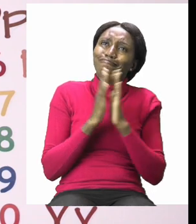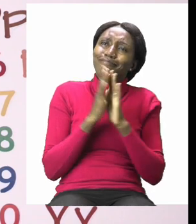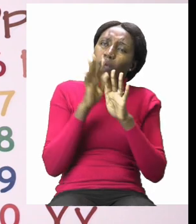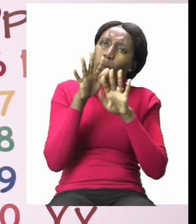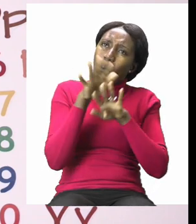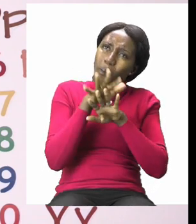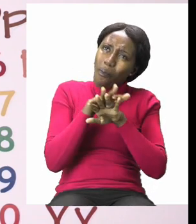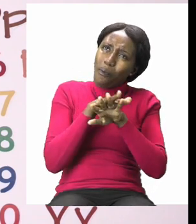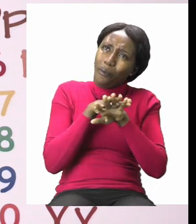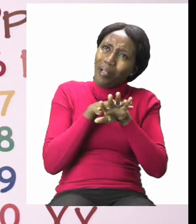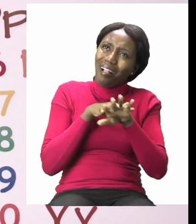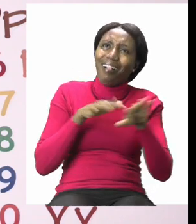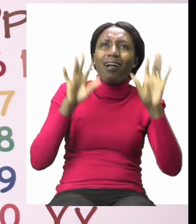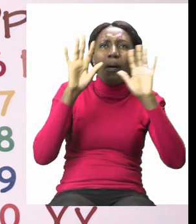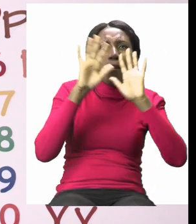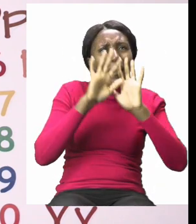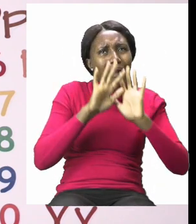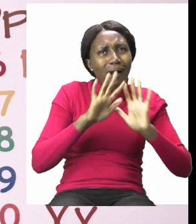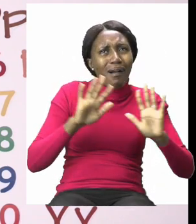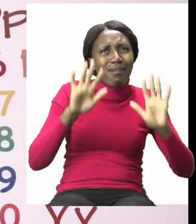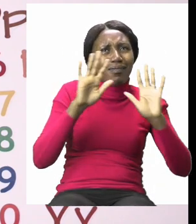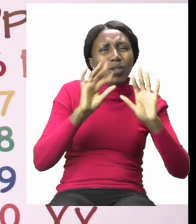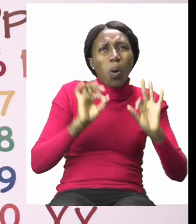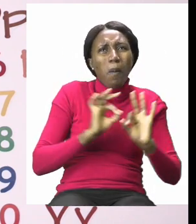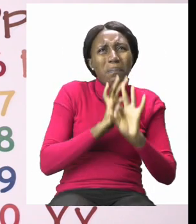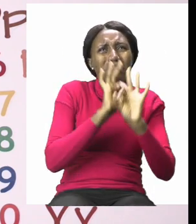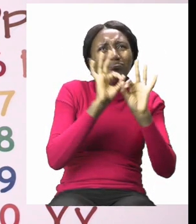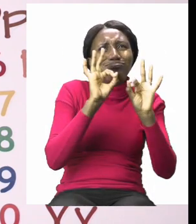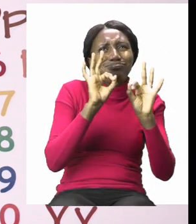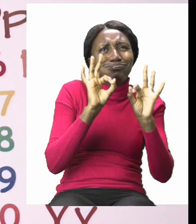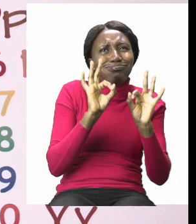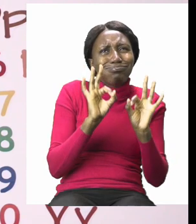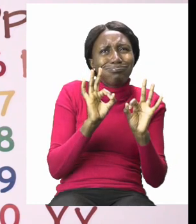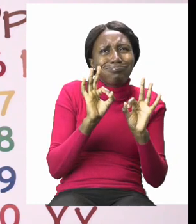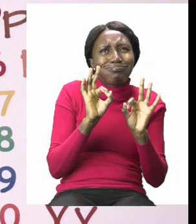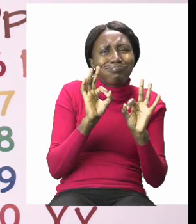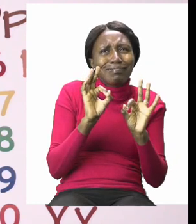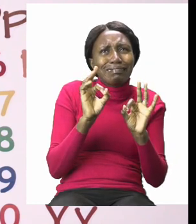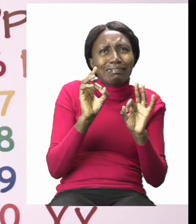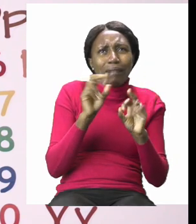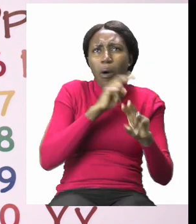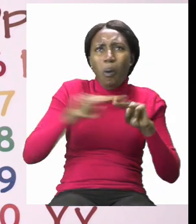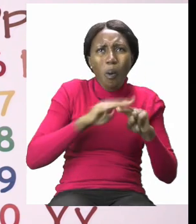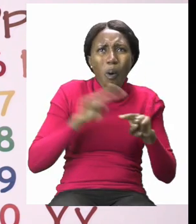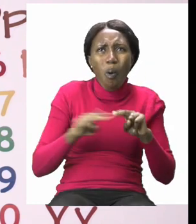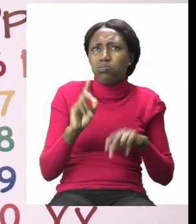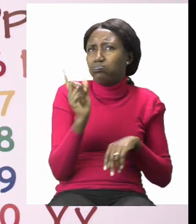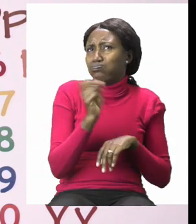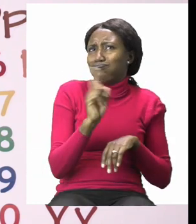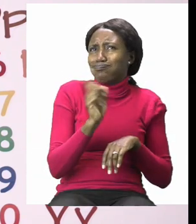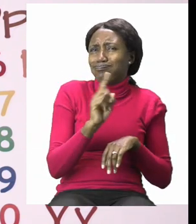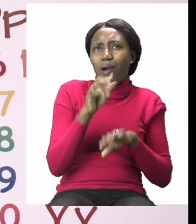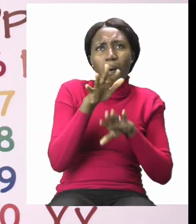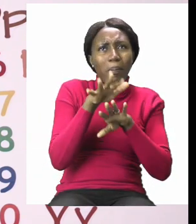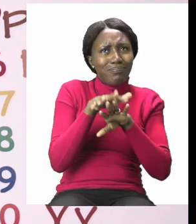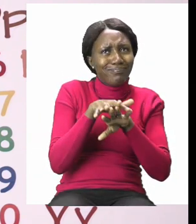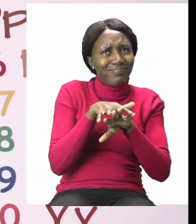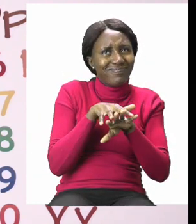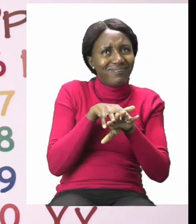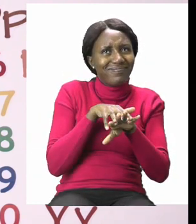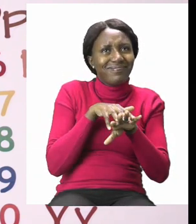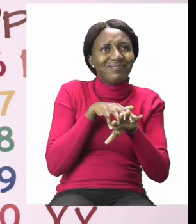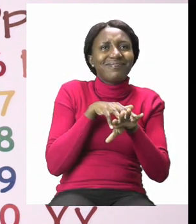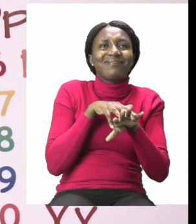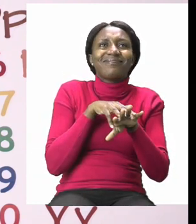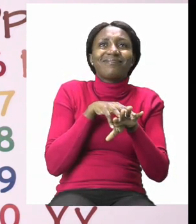and girls when you are colouring because the more time you take the more beautiful the picture comes out. So you can